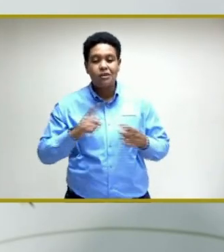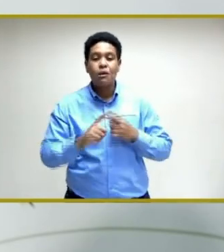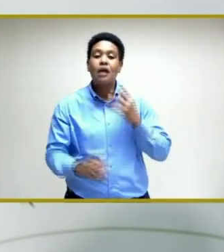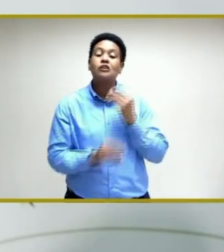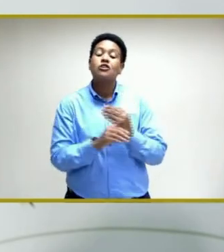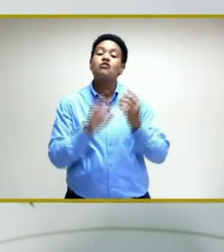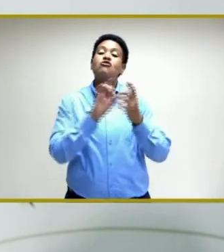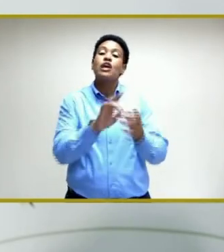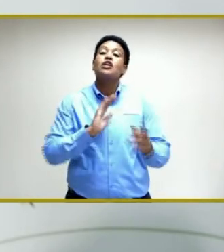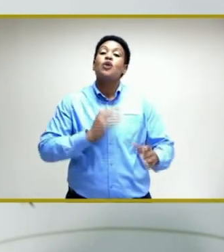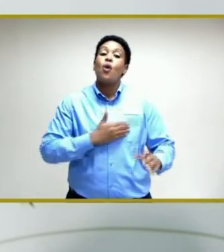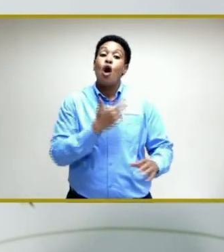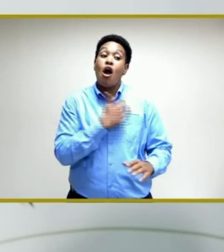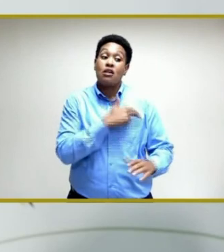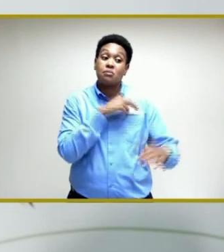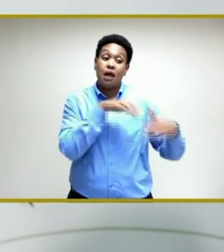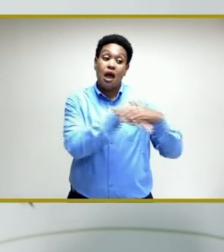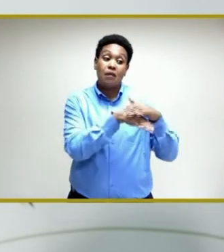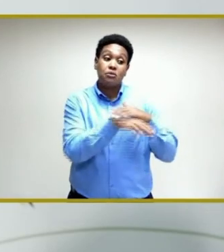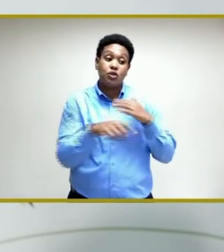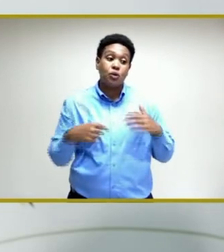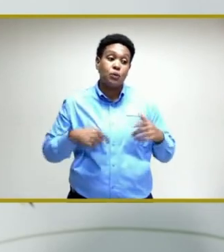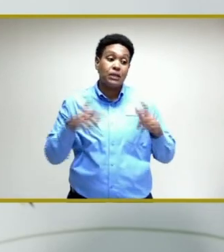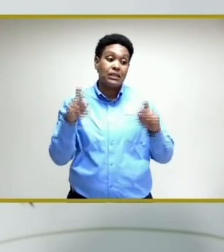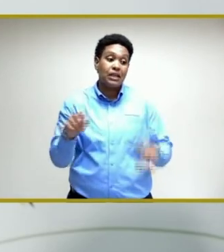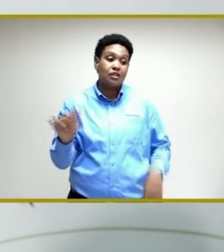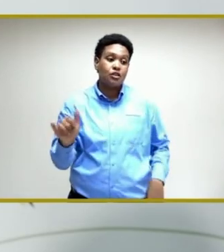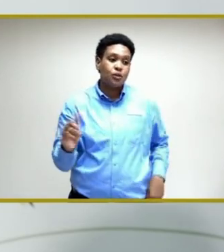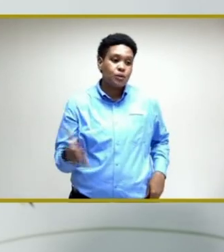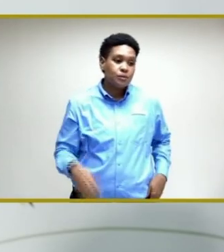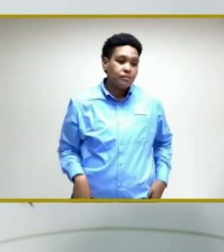terms of our hospital admissions we test as well.